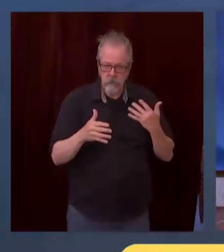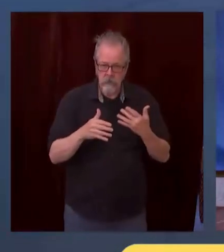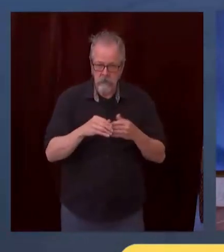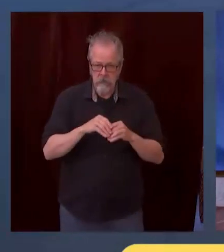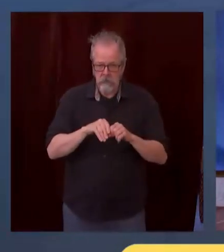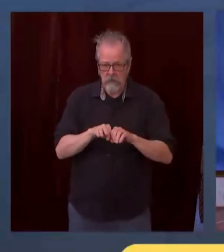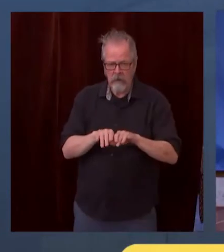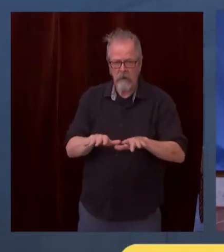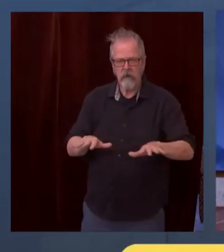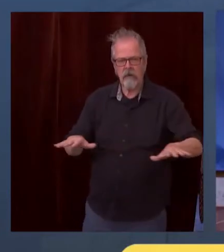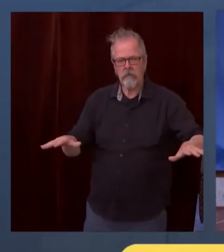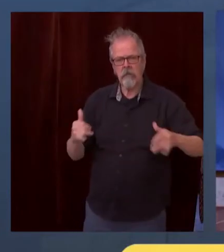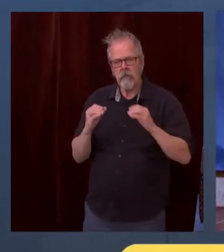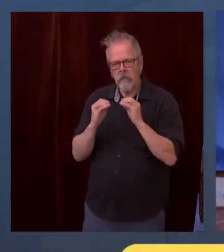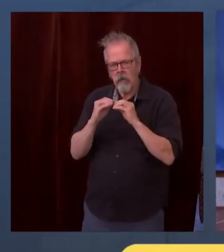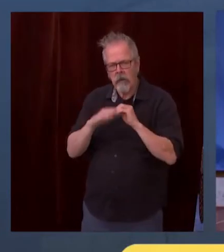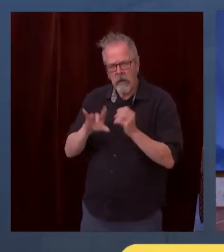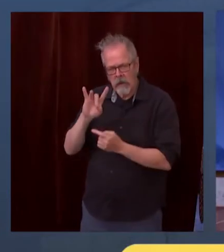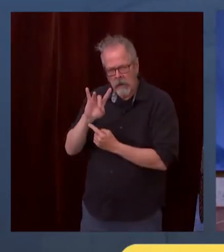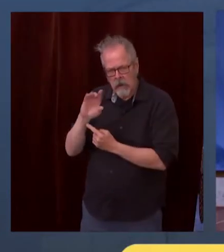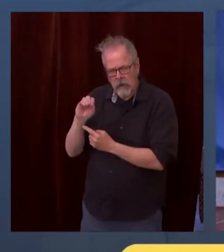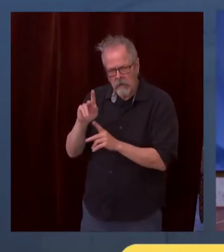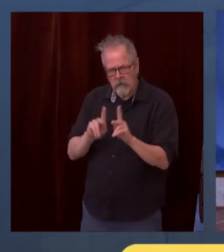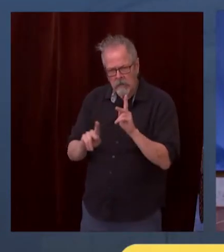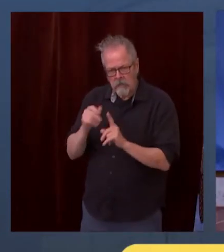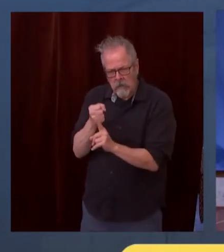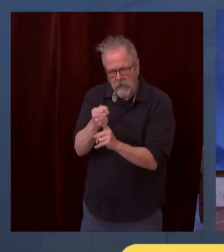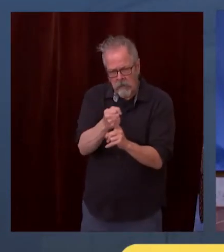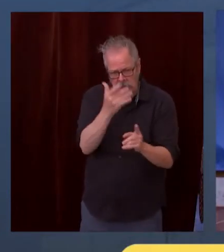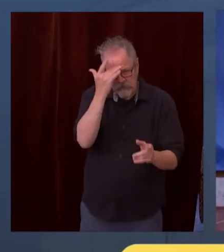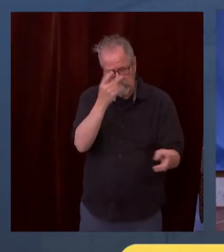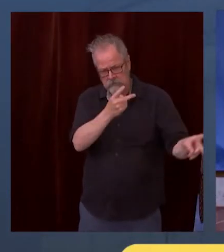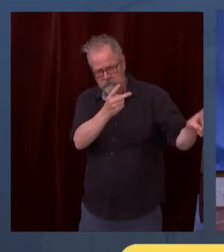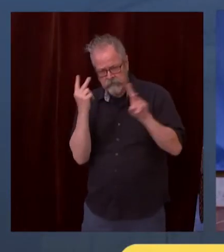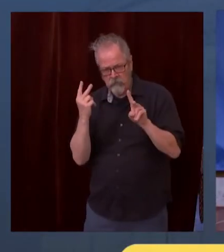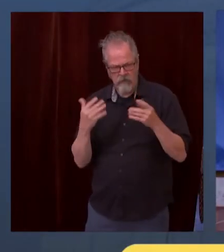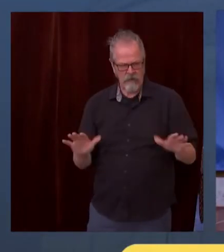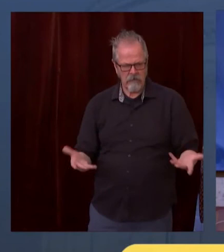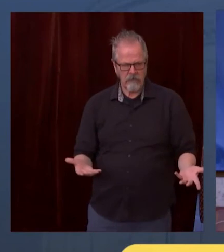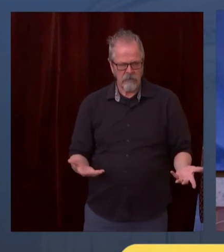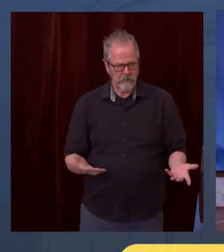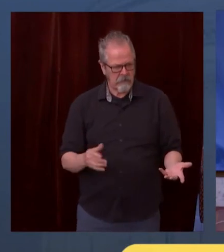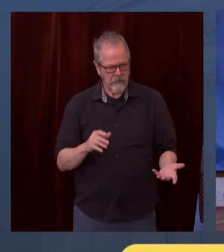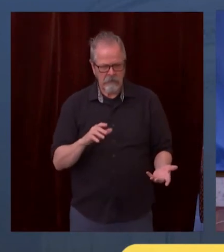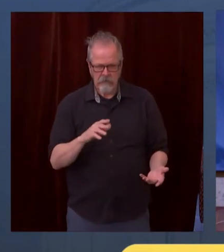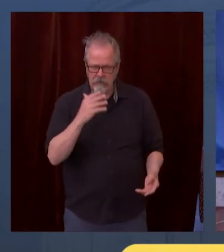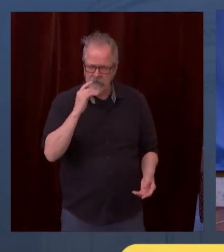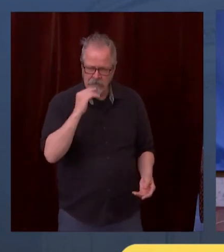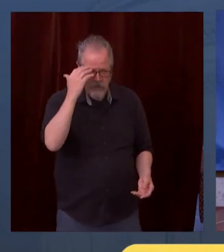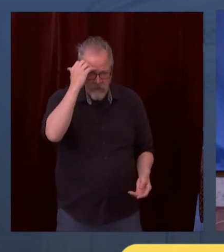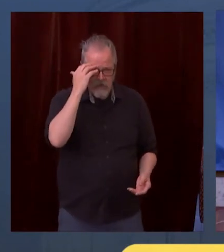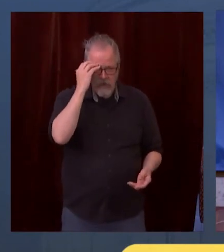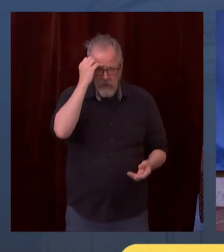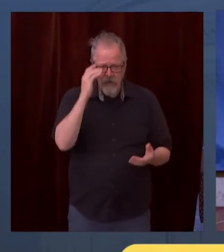have been more than 80 people infected in Ferry County. It's taken a tremendous toll on the community, on their health